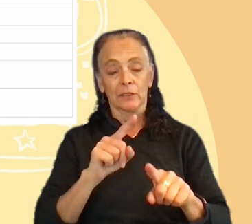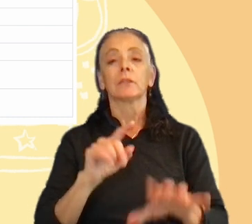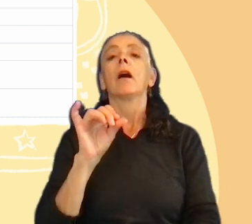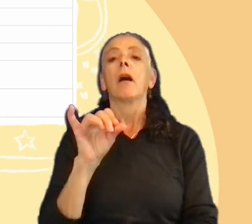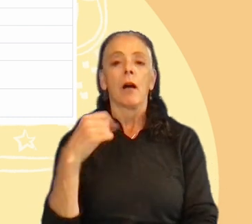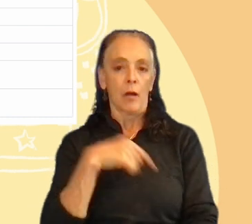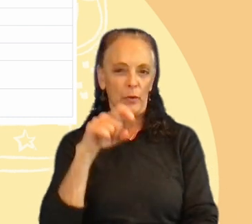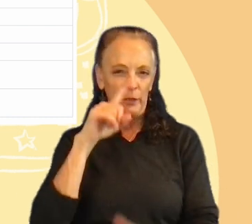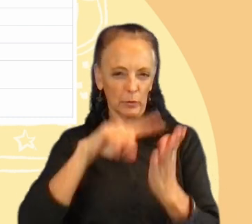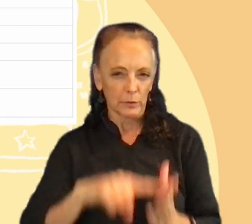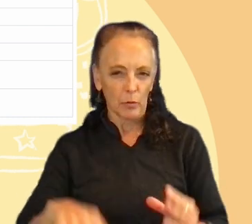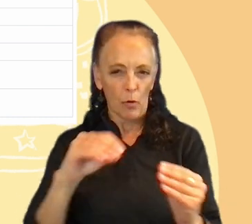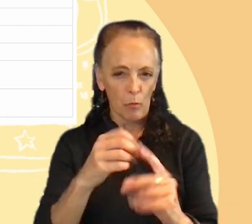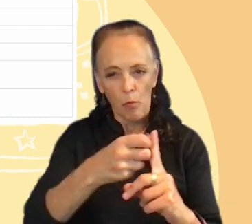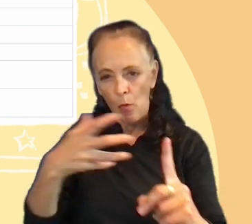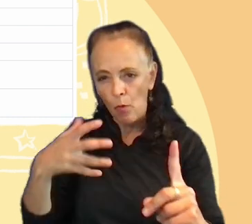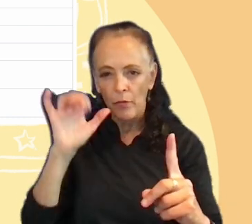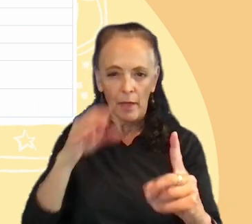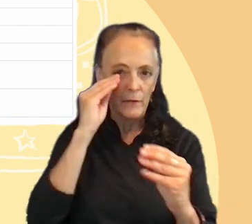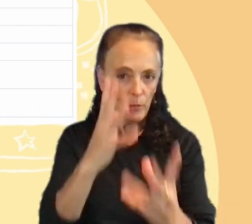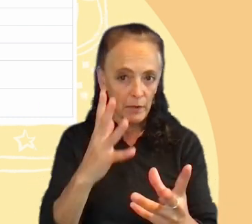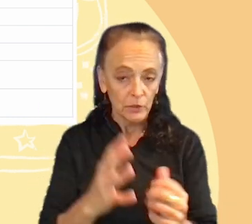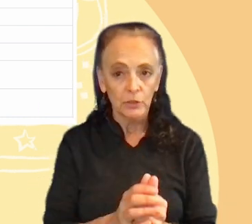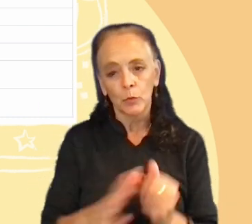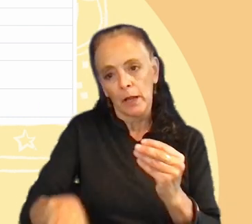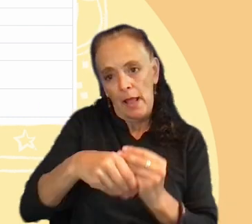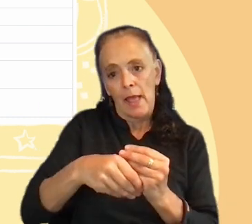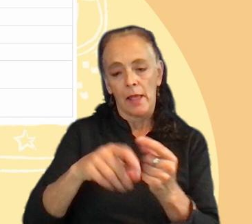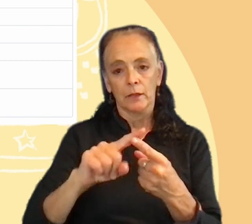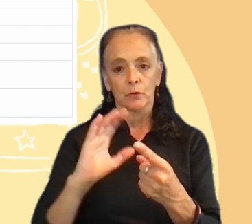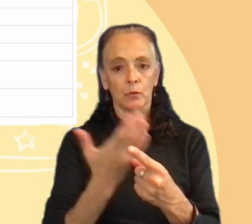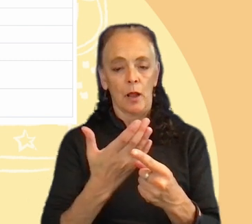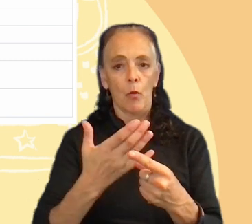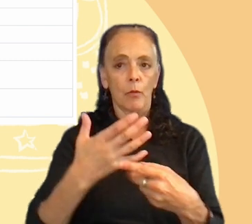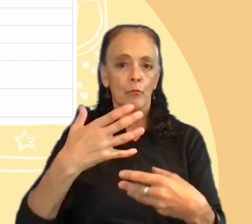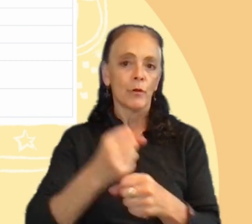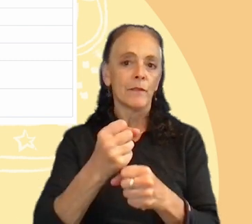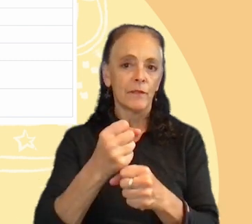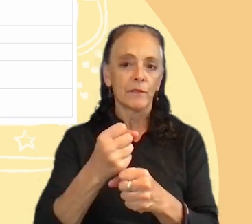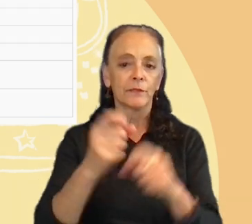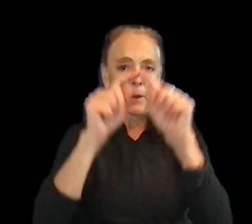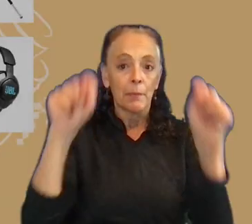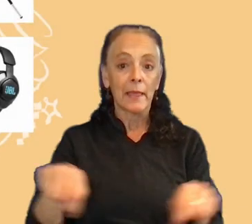to explore further this information. And then, we add that to our briefing template.